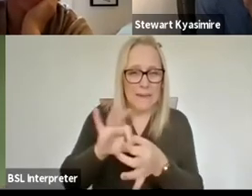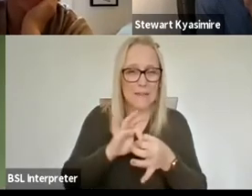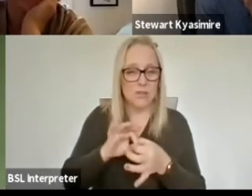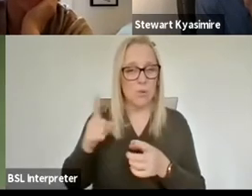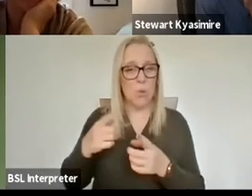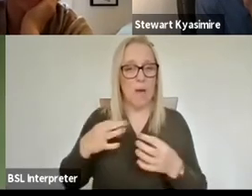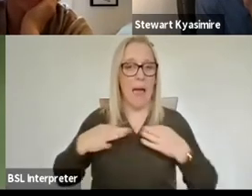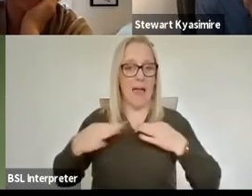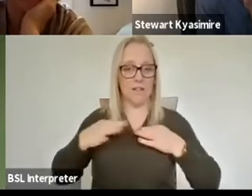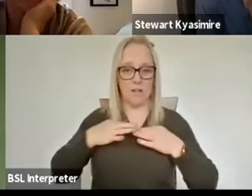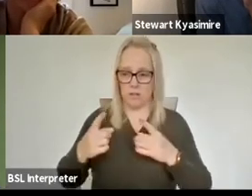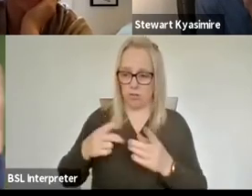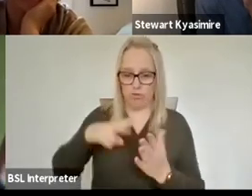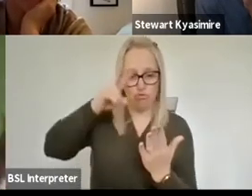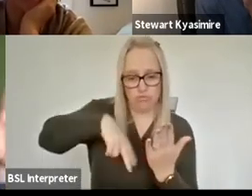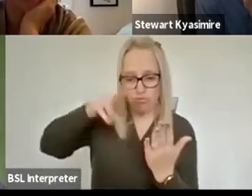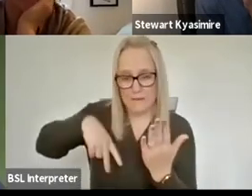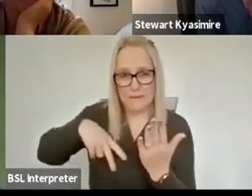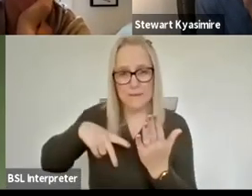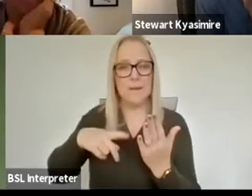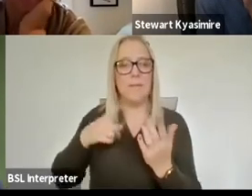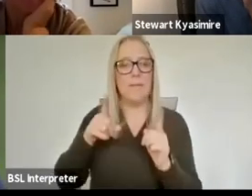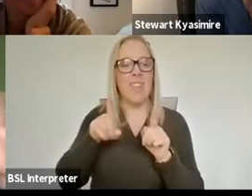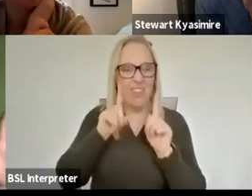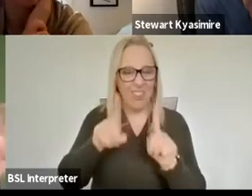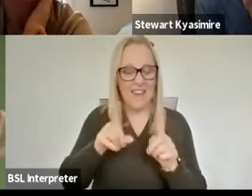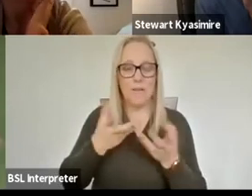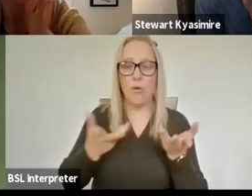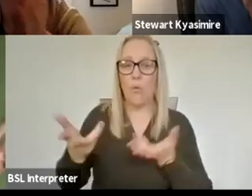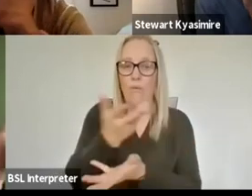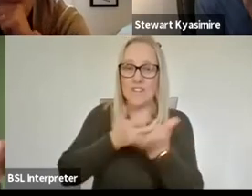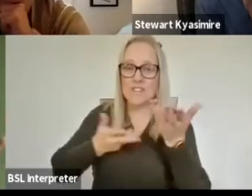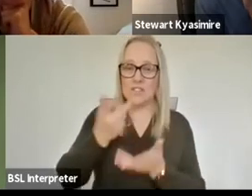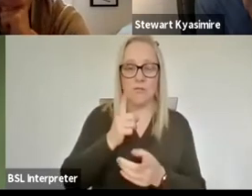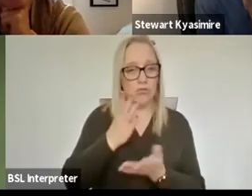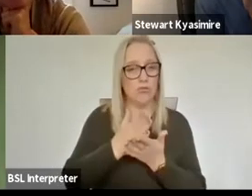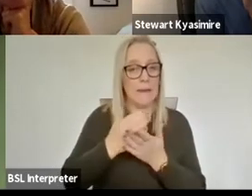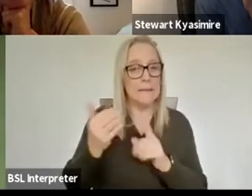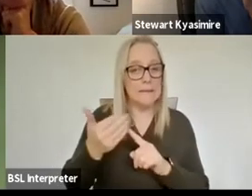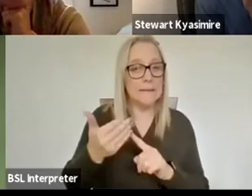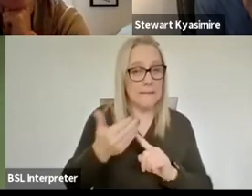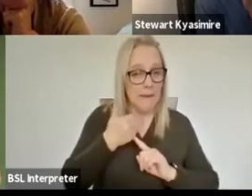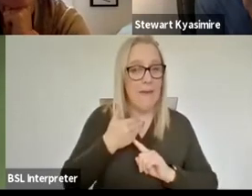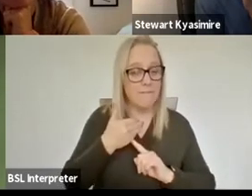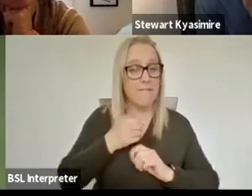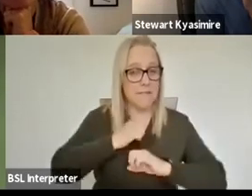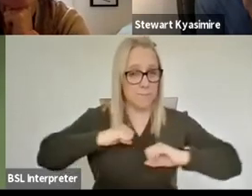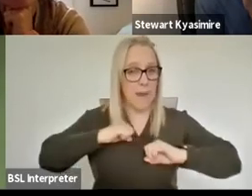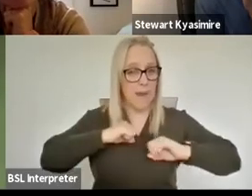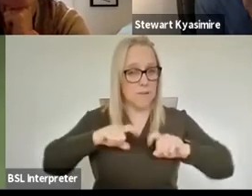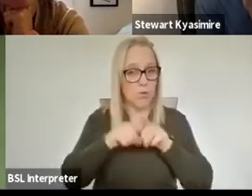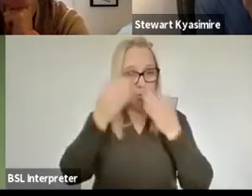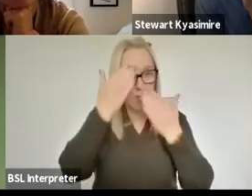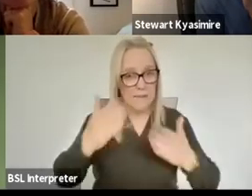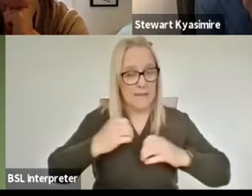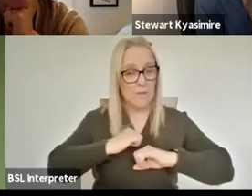having a conversation that's all very safe it's you know lots of lots of things thought about how to make that a safe space and a respectful space i